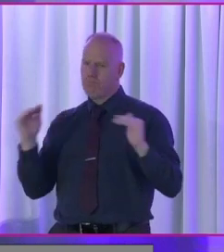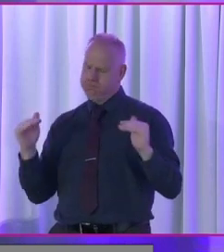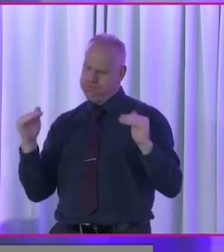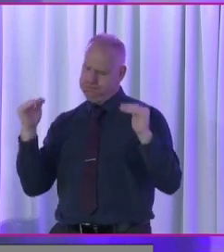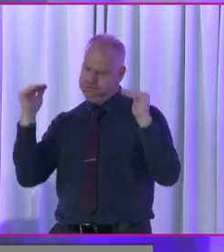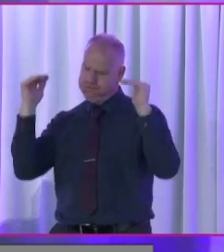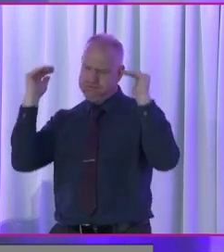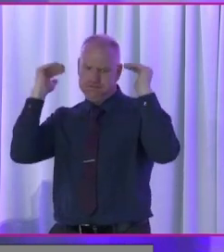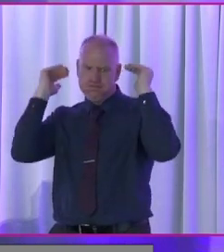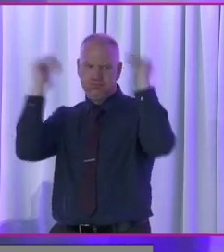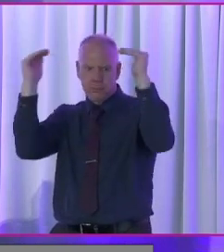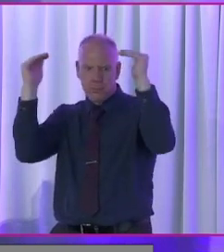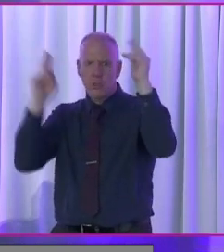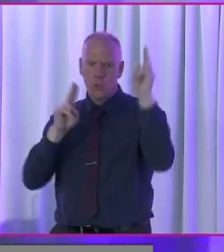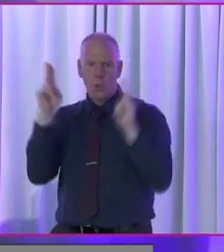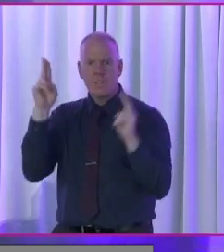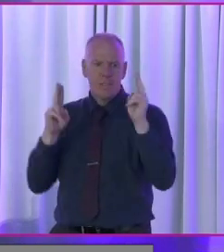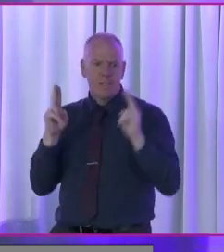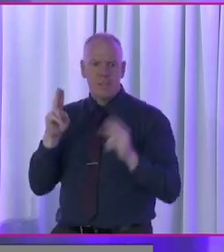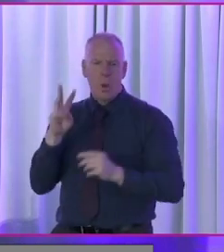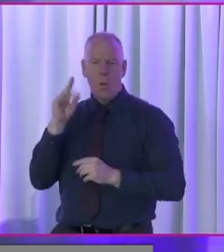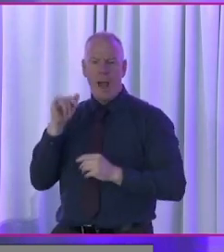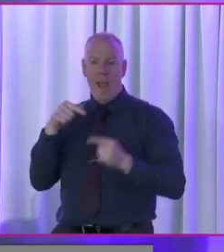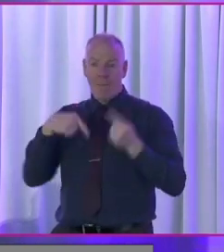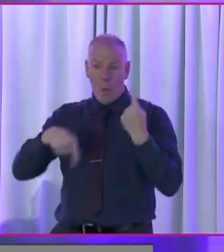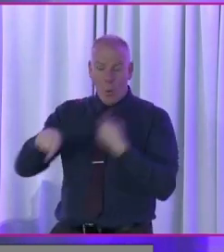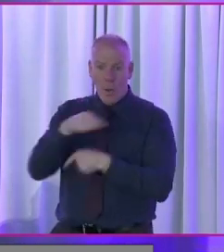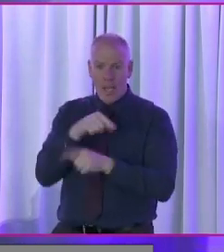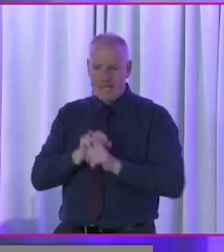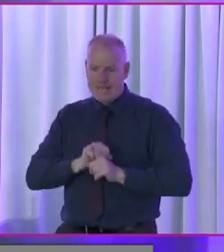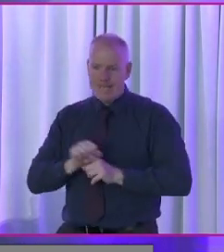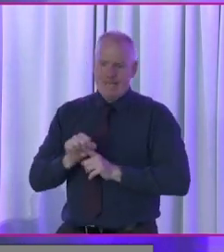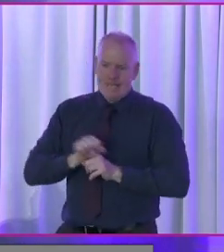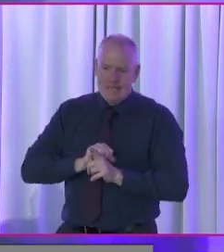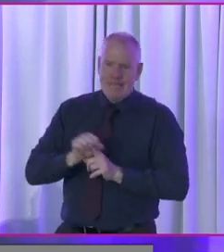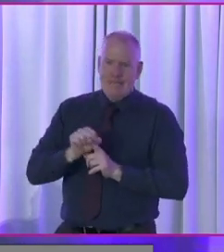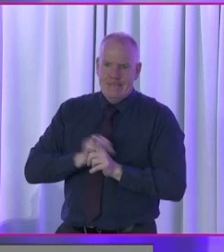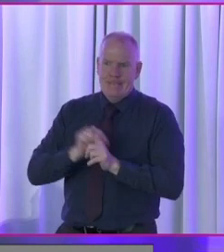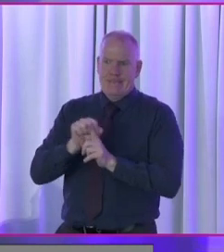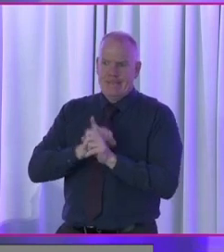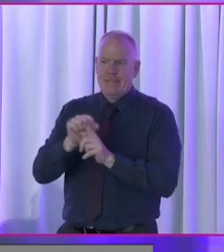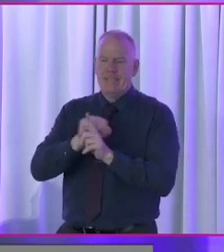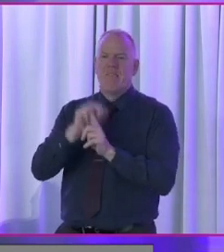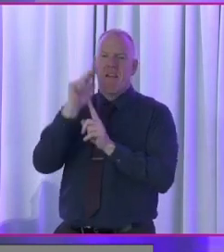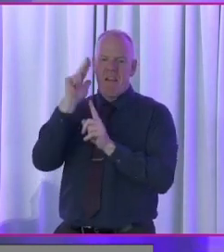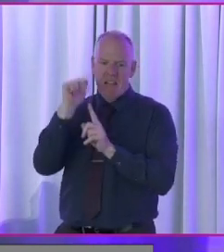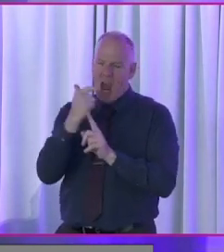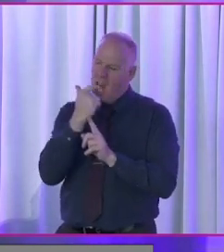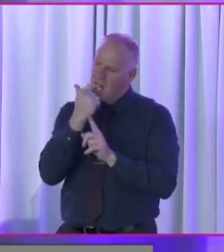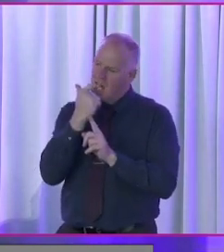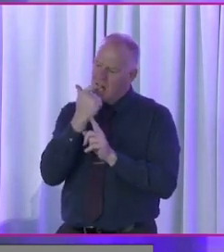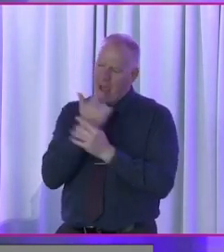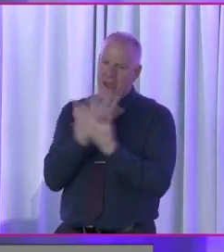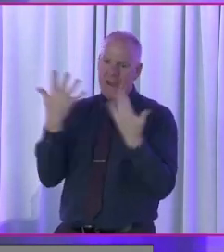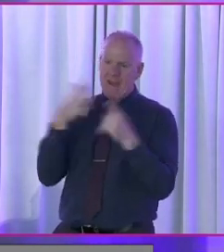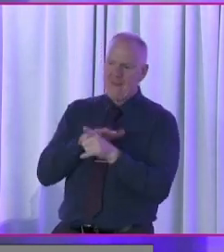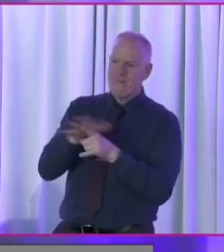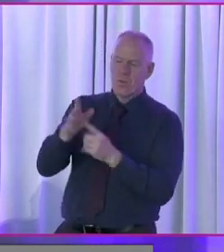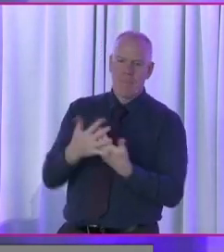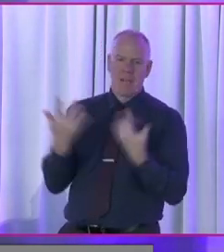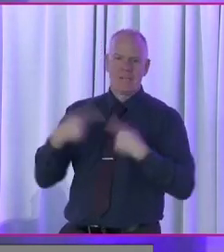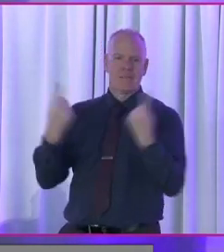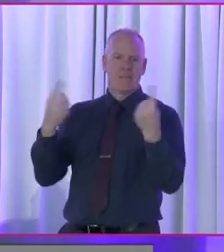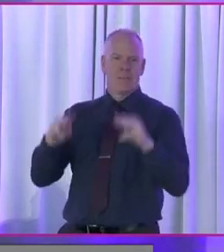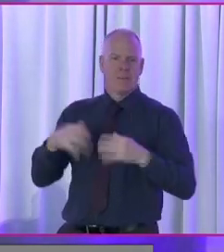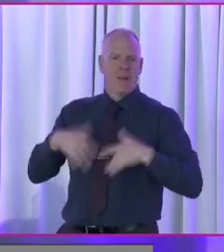this is an area, if we work properly, we can make a very real difference to people's lives,